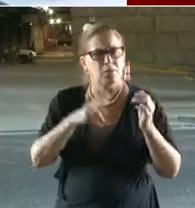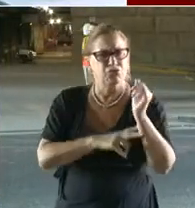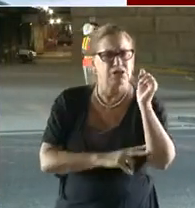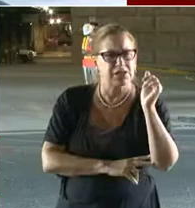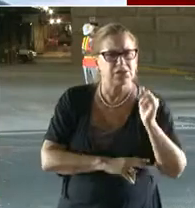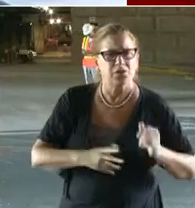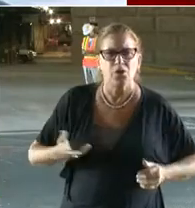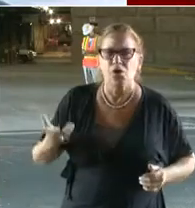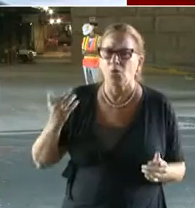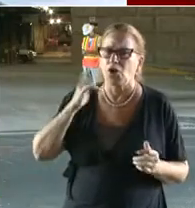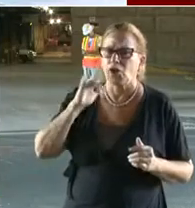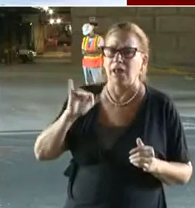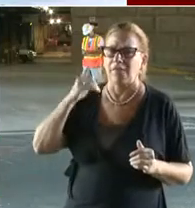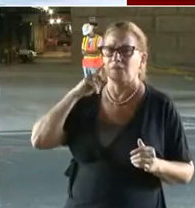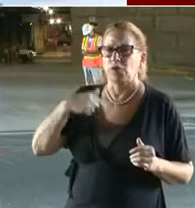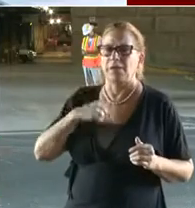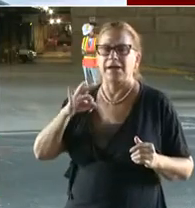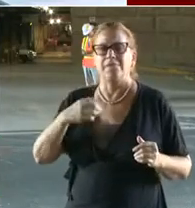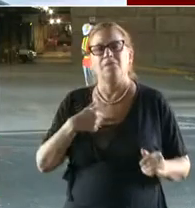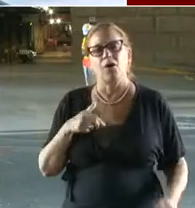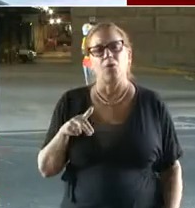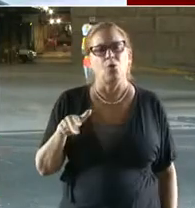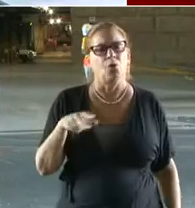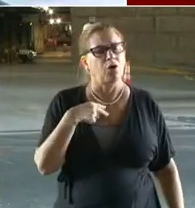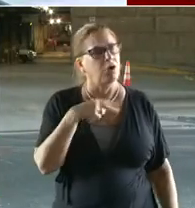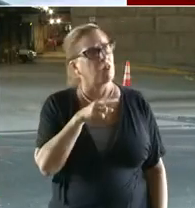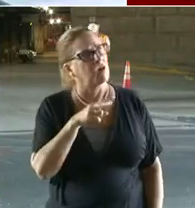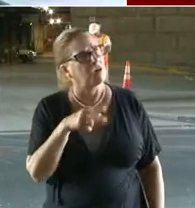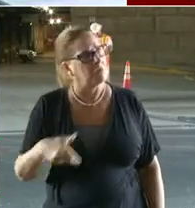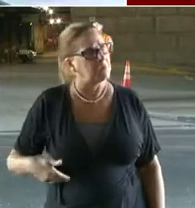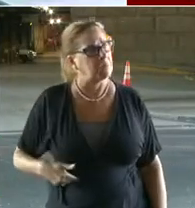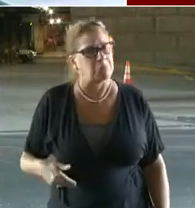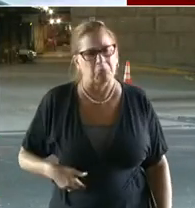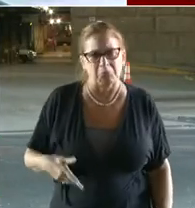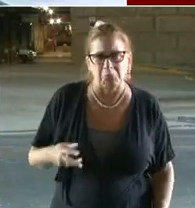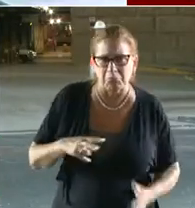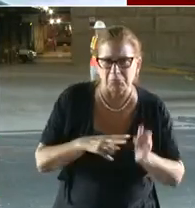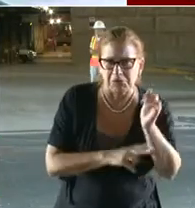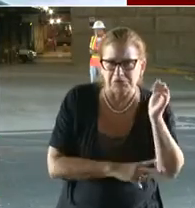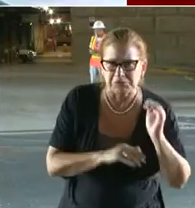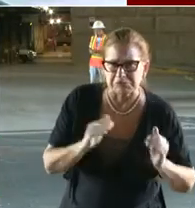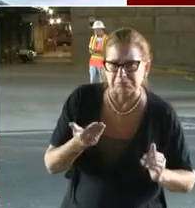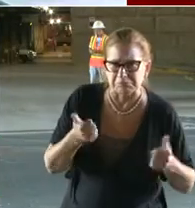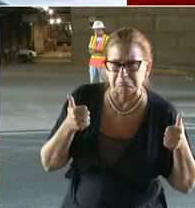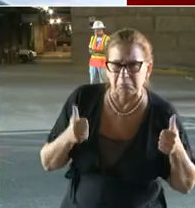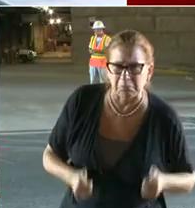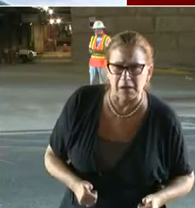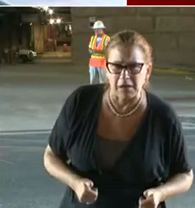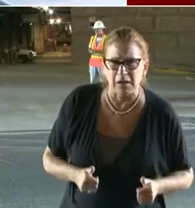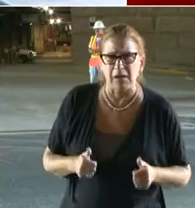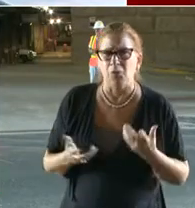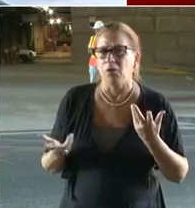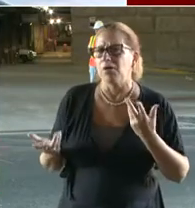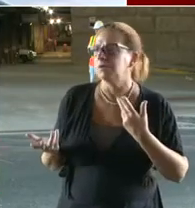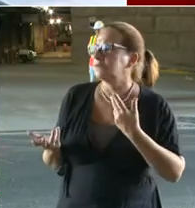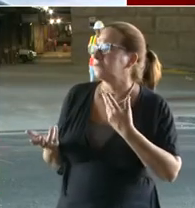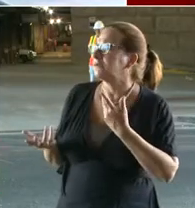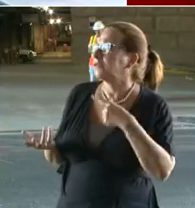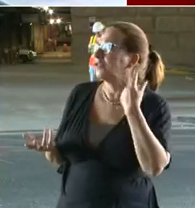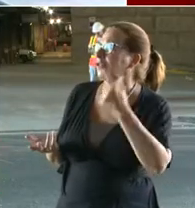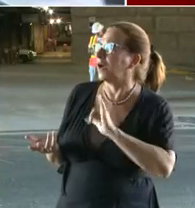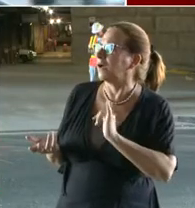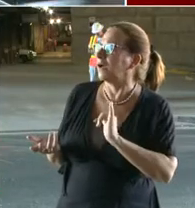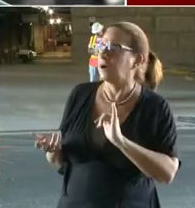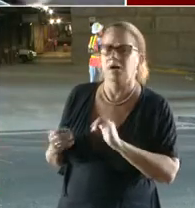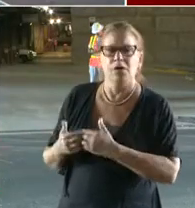describe when a bridge typically gets too poor, what does it appear or feel like to